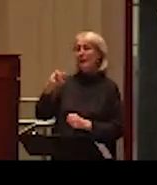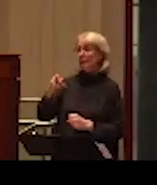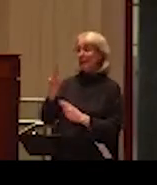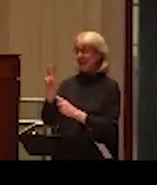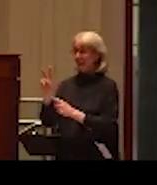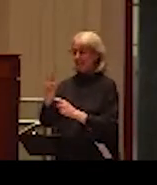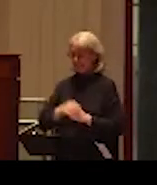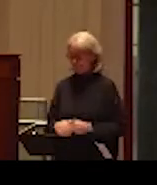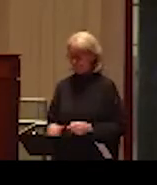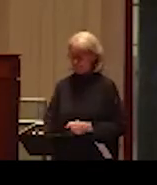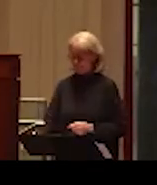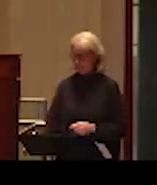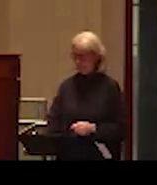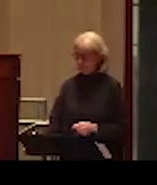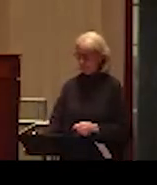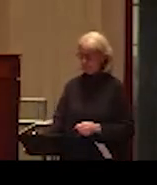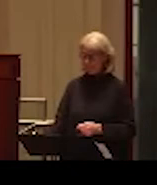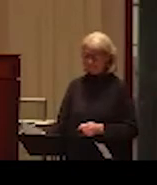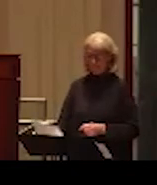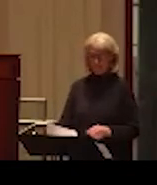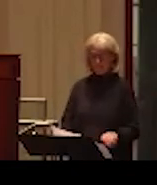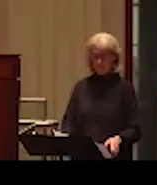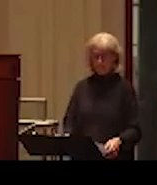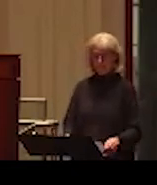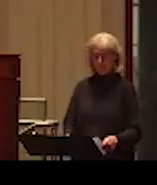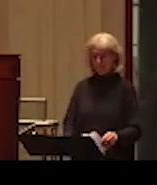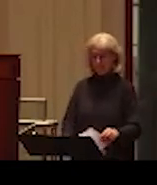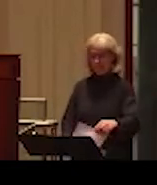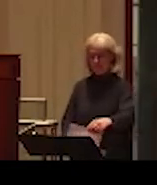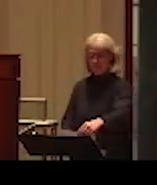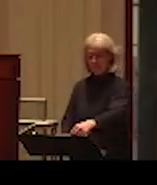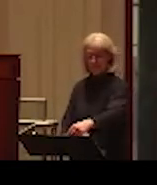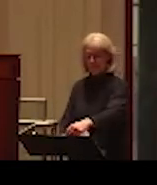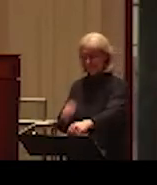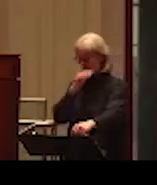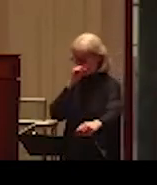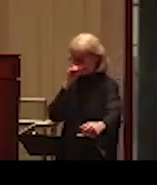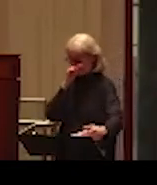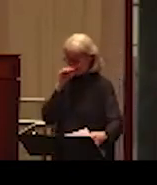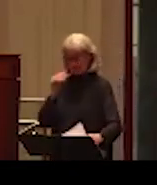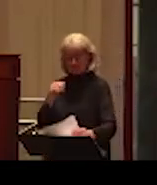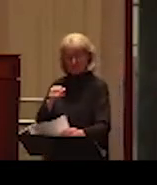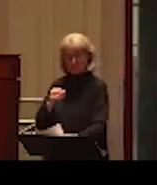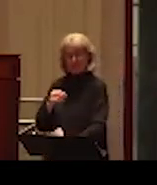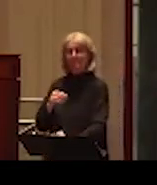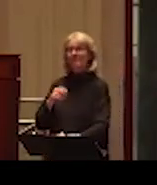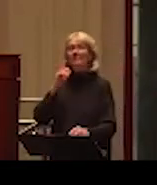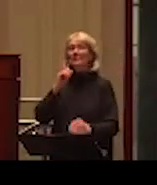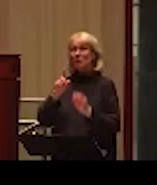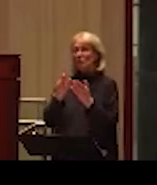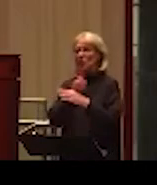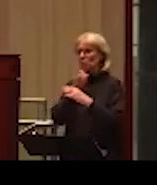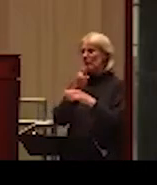So, intimate partner violence, or IPV, I will be using this abbreviation. And for those of you who are not researching this topic